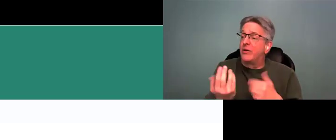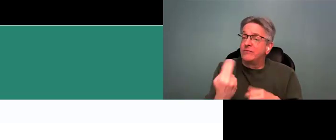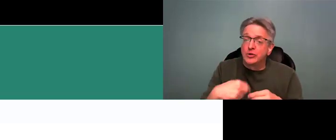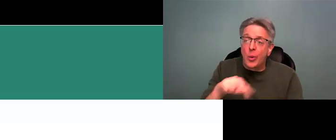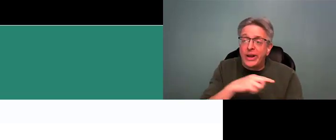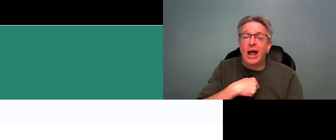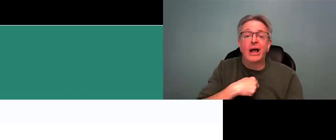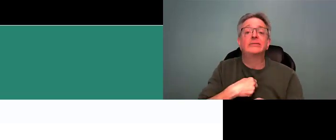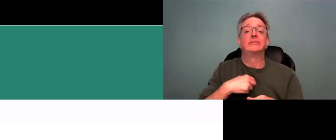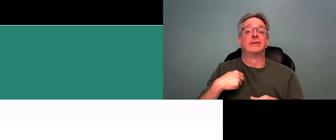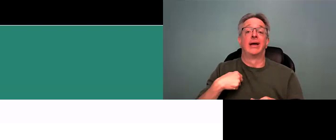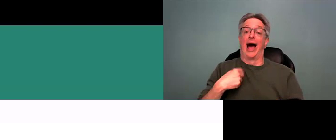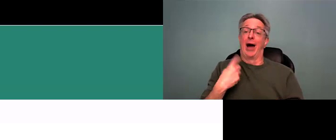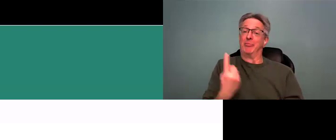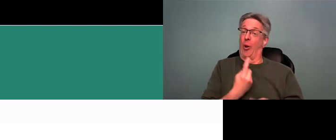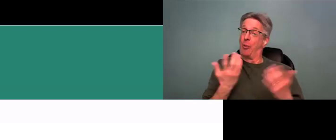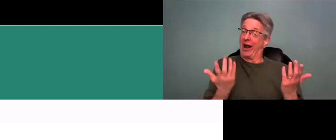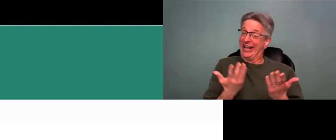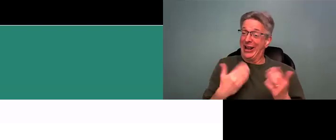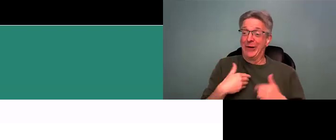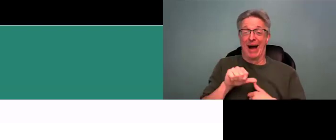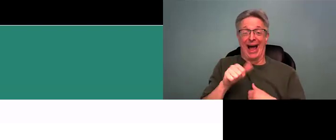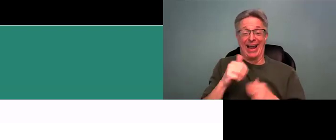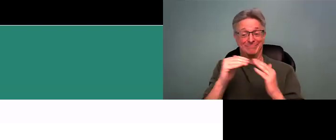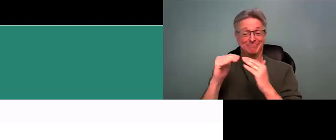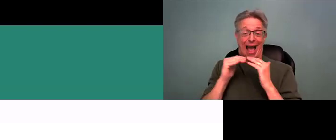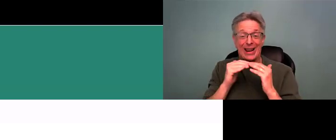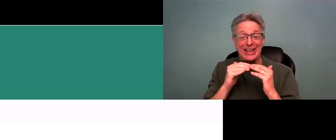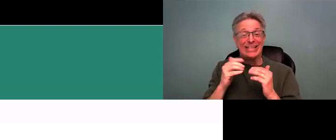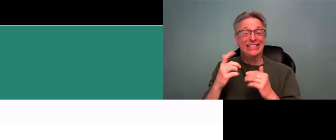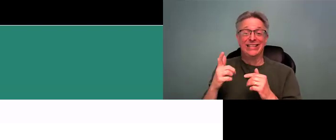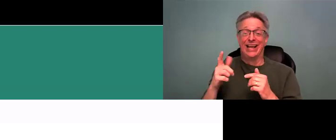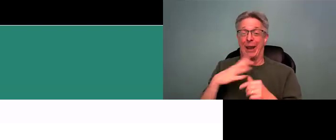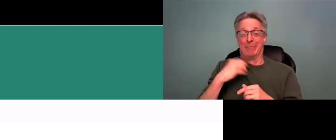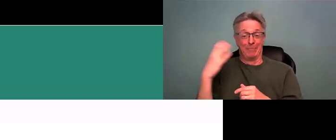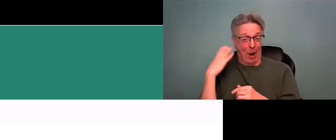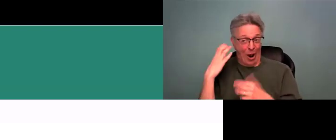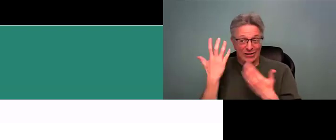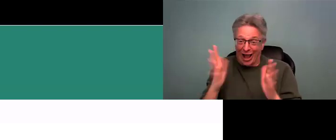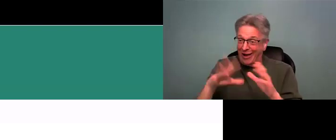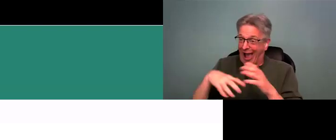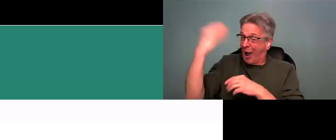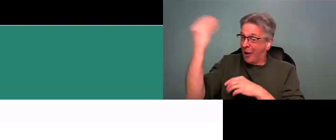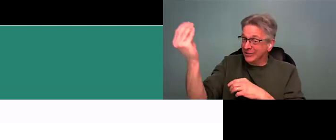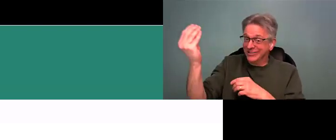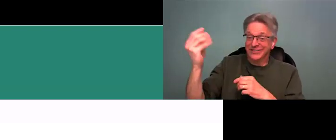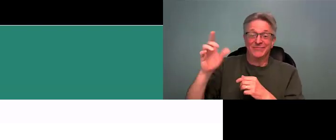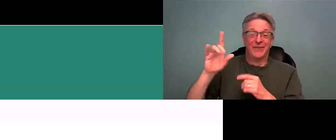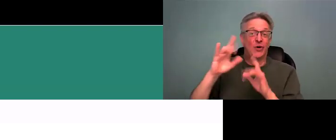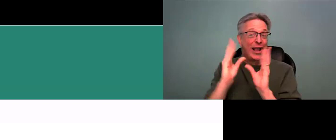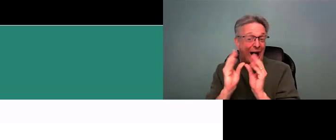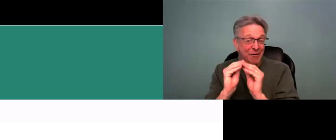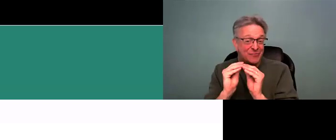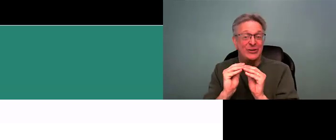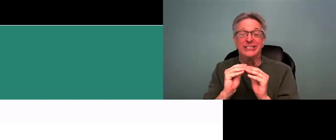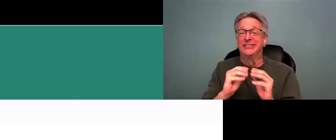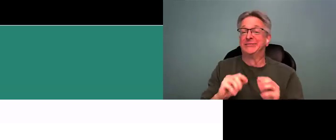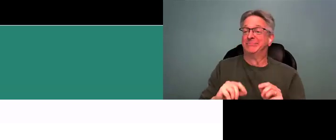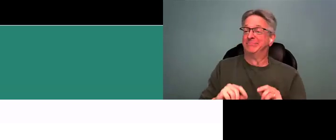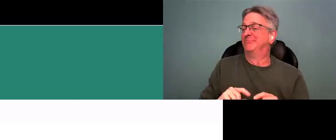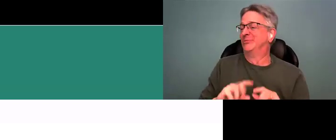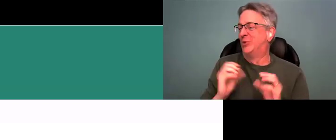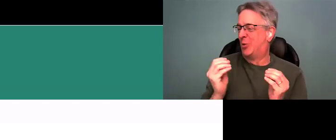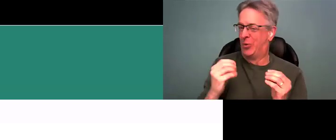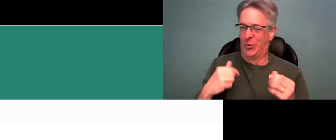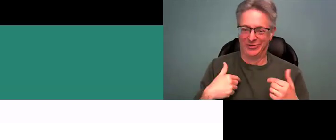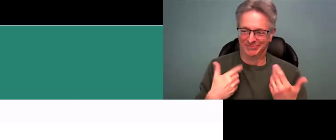And I want to say thank you for joining us today. I'm the only one here. My colleagues and my boss already out for